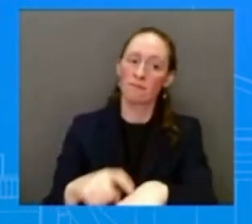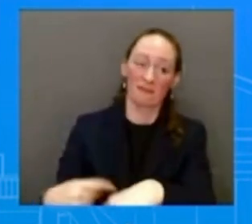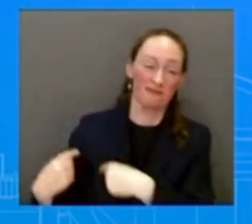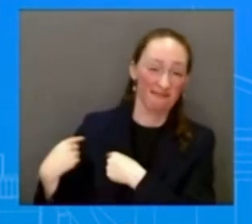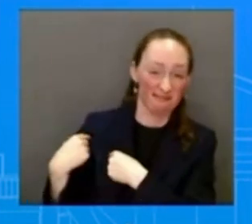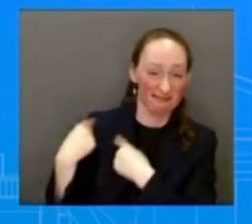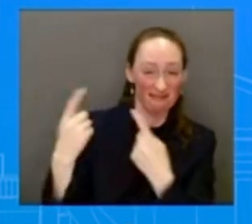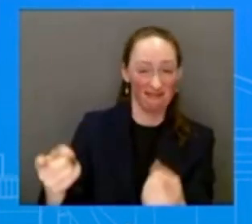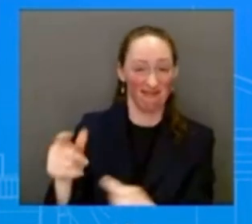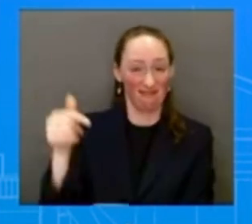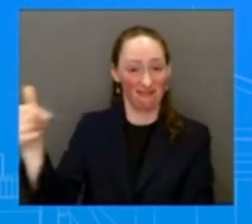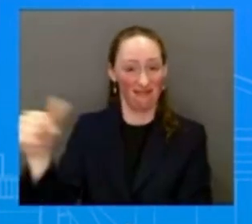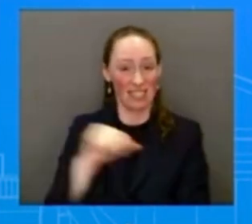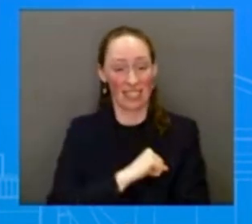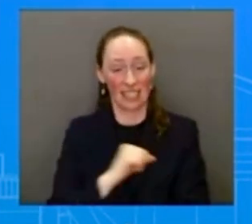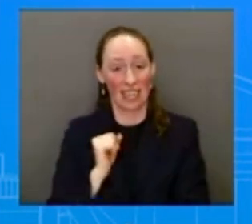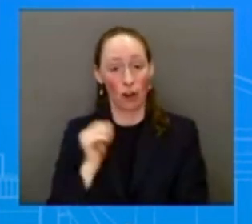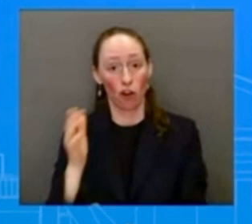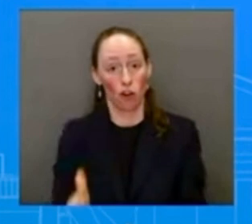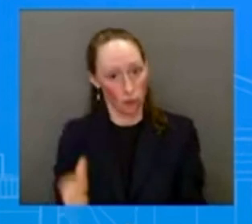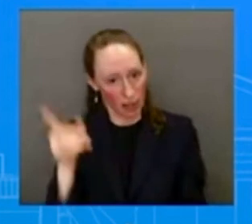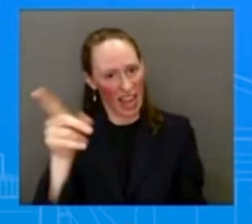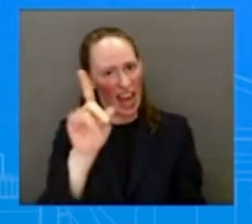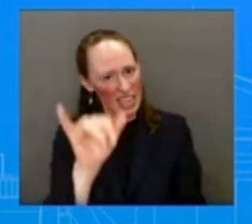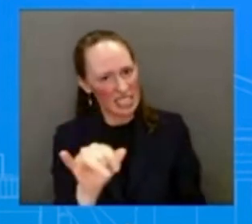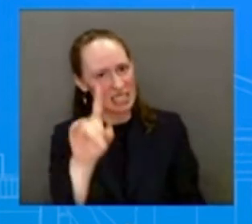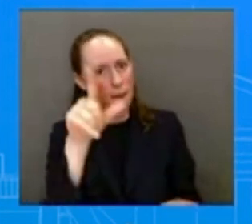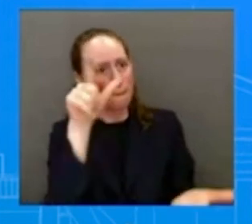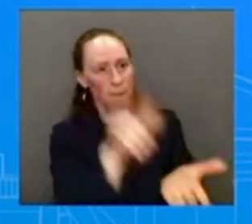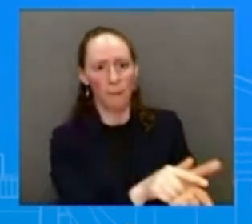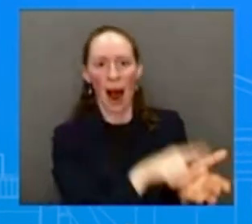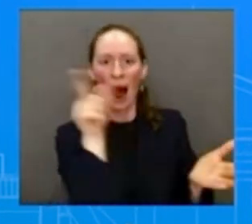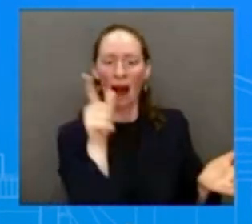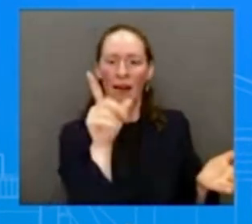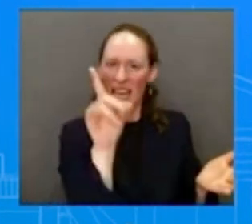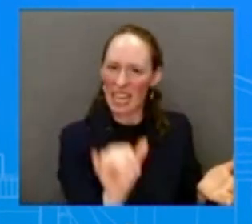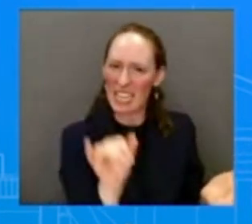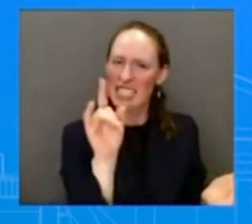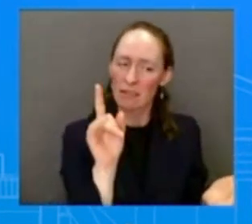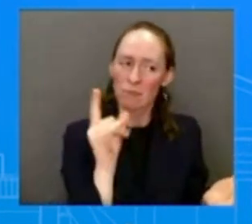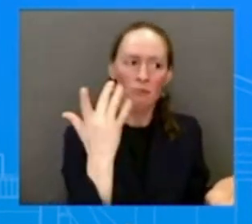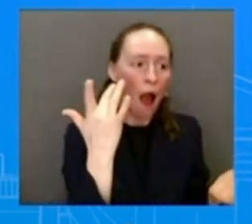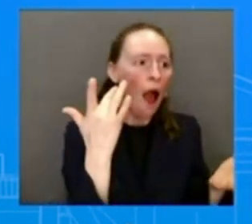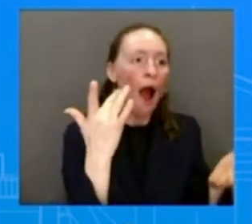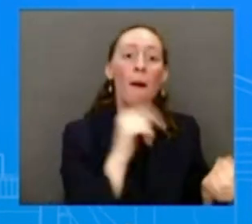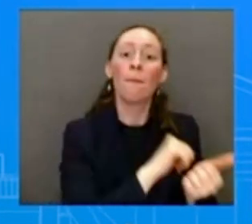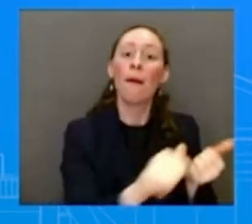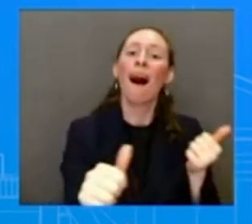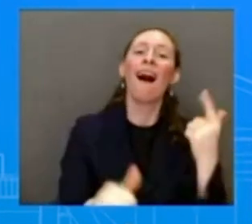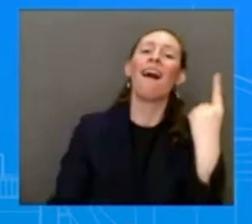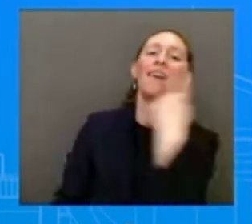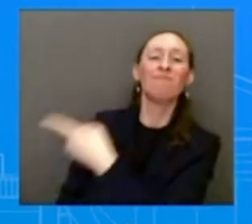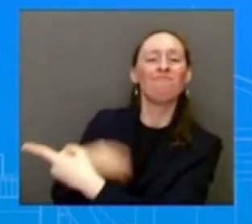partially of then-Senator Biden. So again, he's going to continue to call on Congress to act. This is,